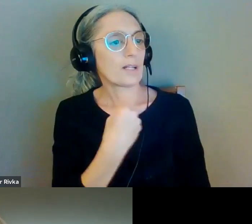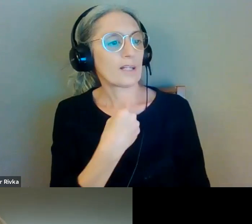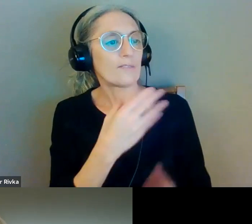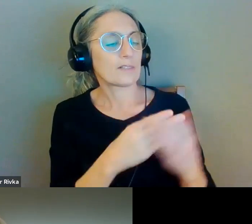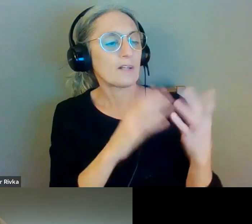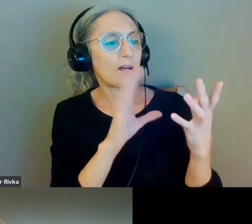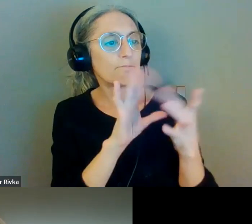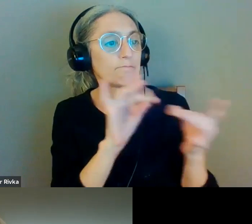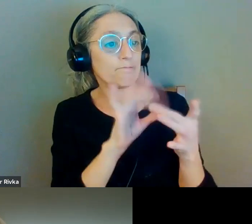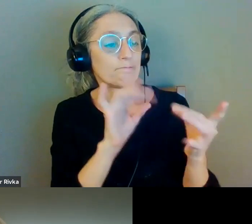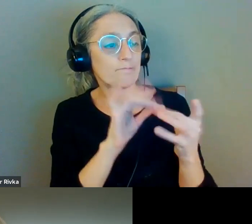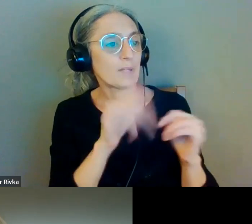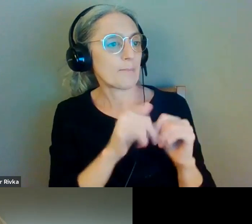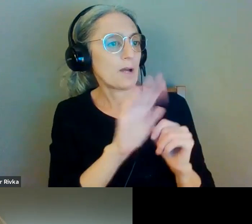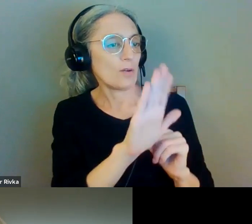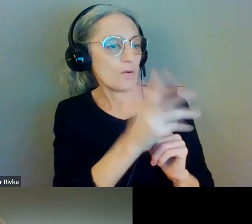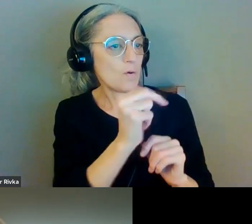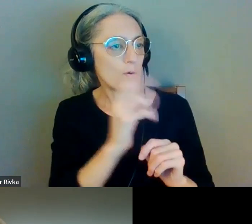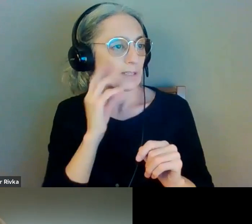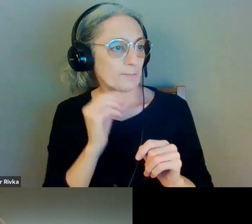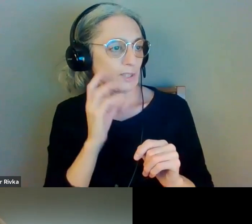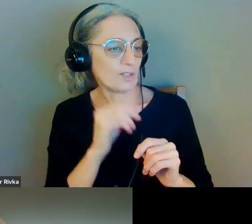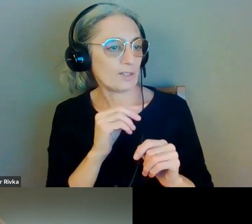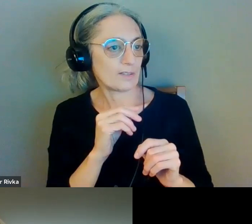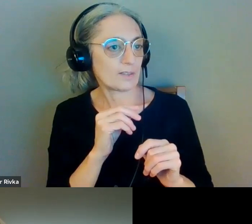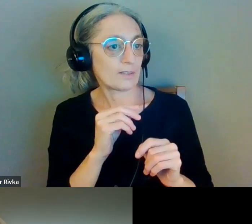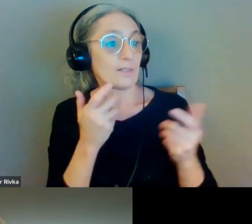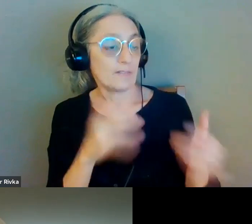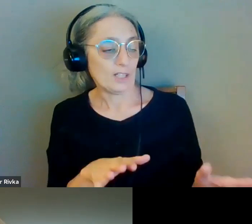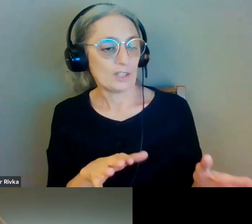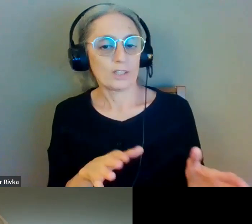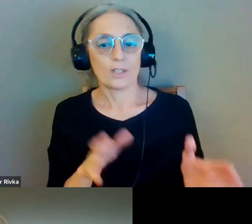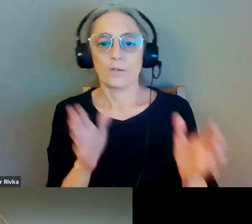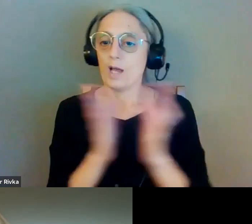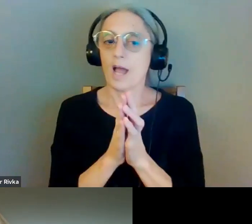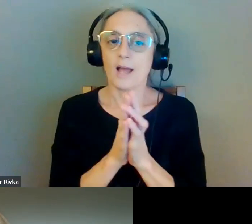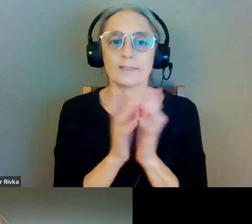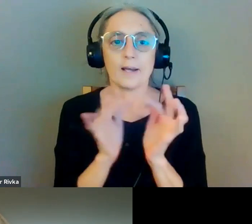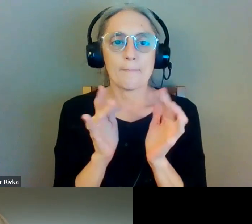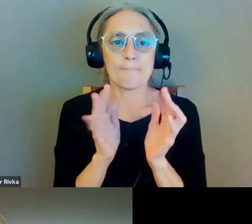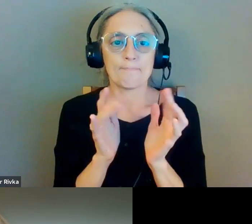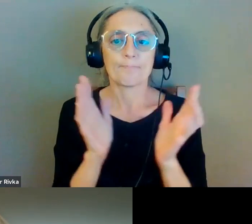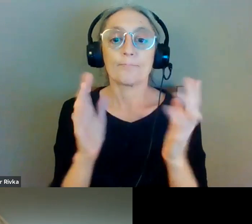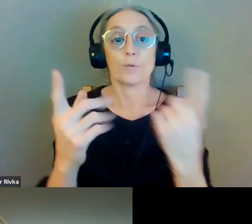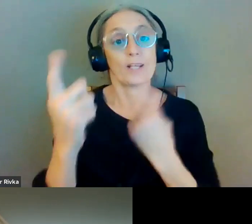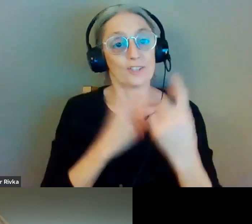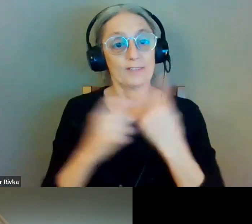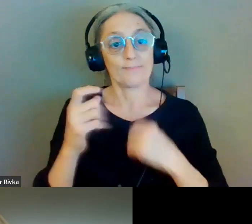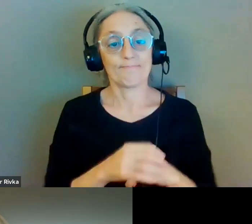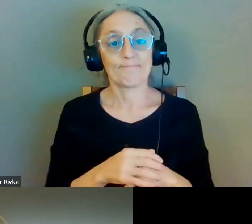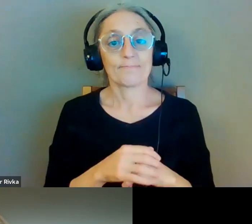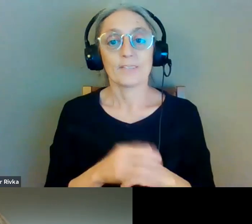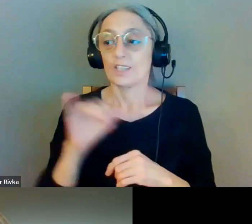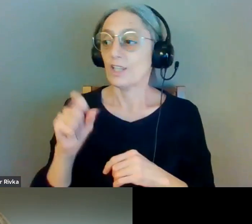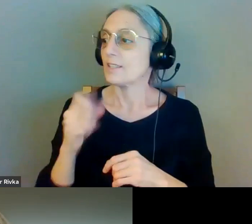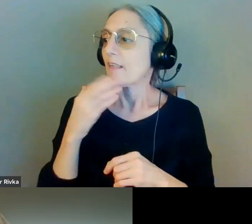her personal experience and after that we will ask um for questions so thank you so much for sharing your story jessica